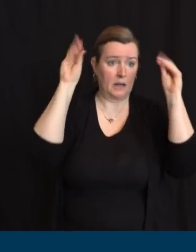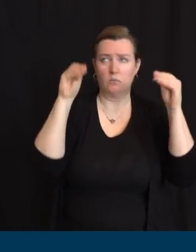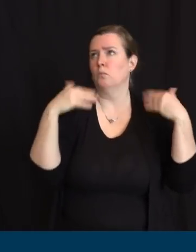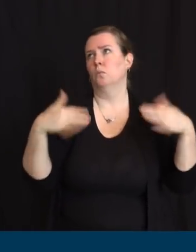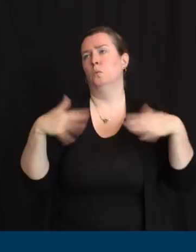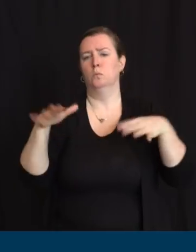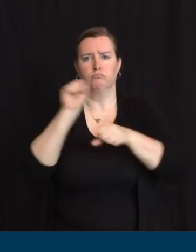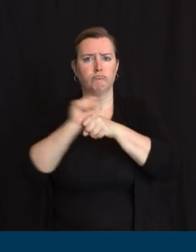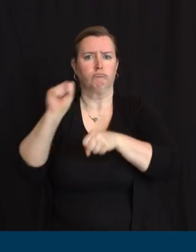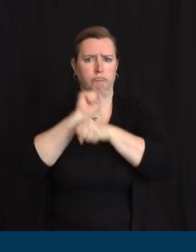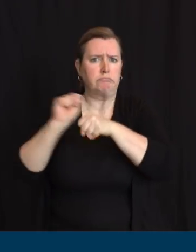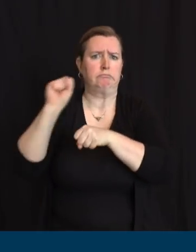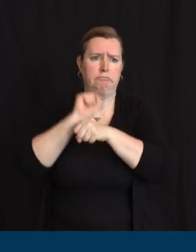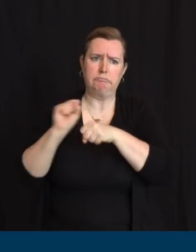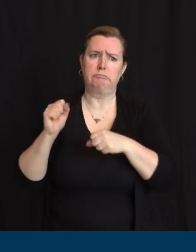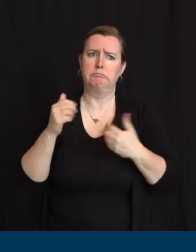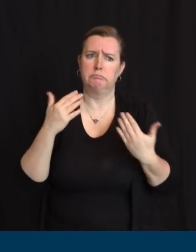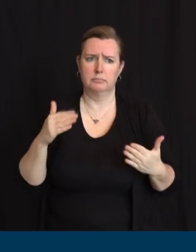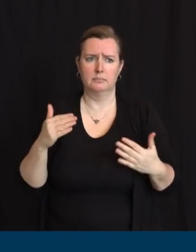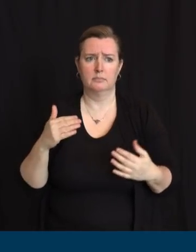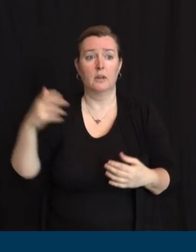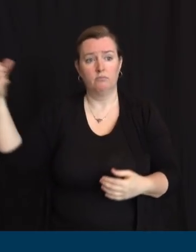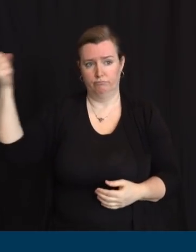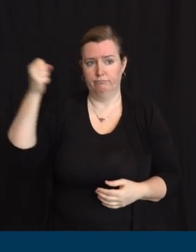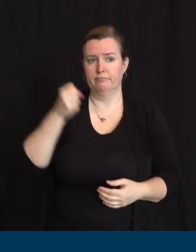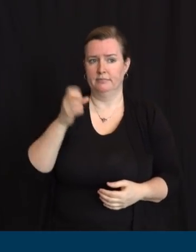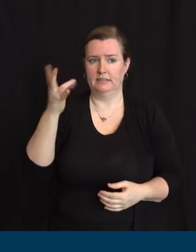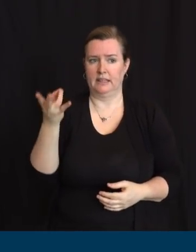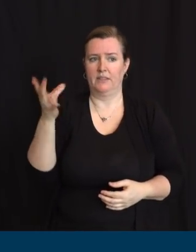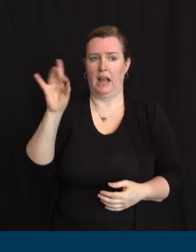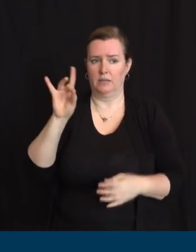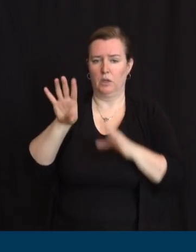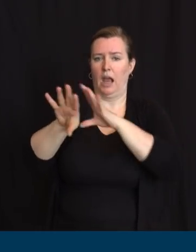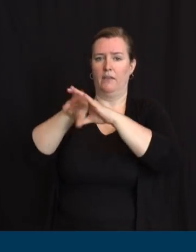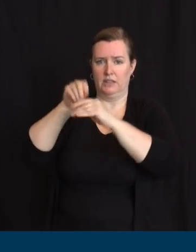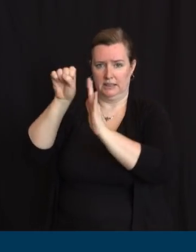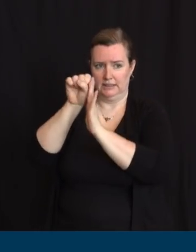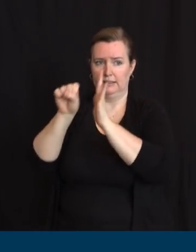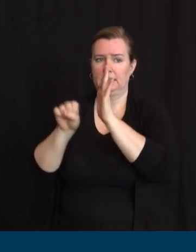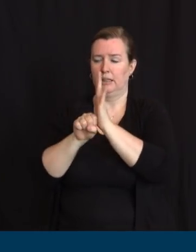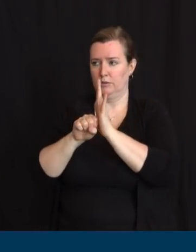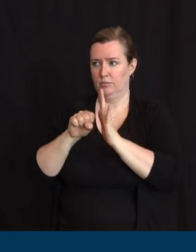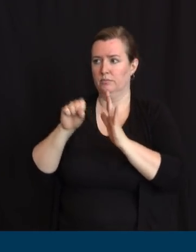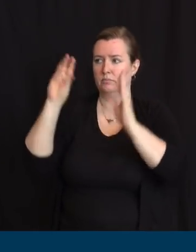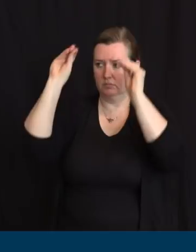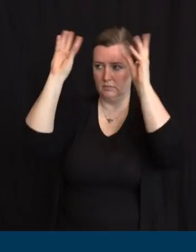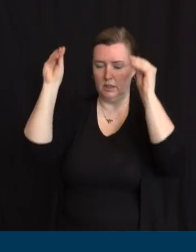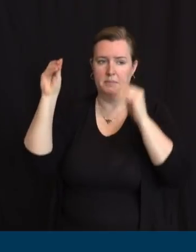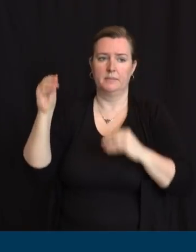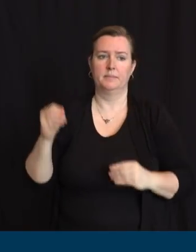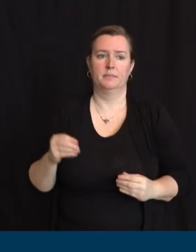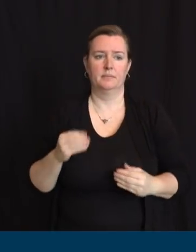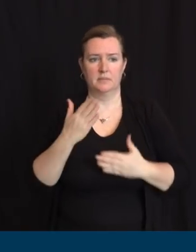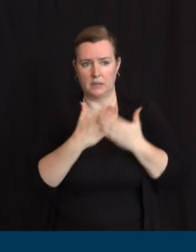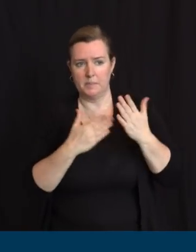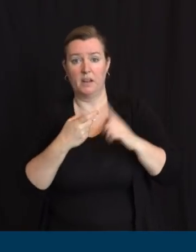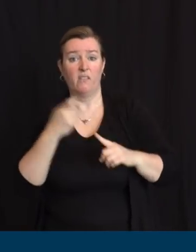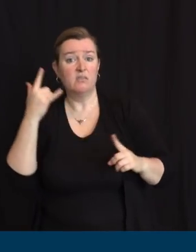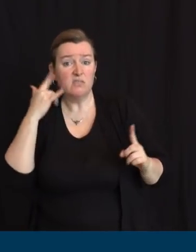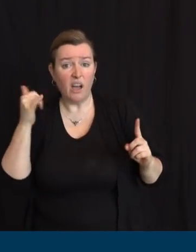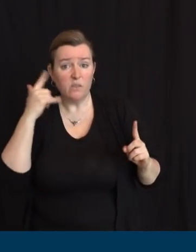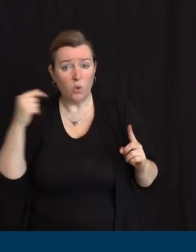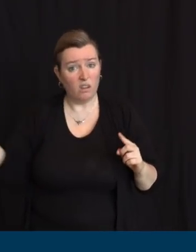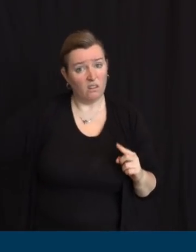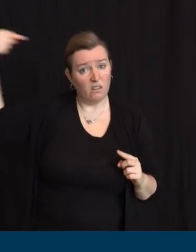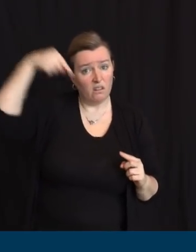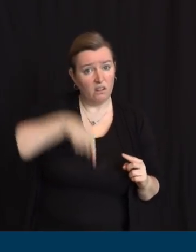out-of-state crews who have come to help, as we mentioned, some from as far away as California. But we know we can